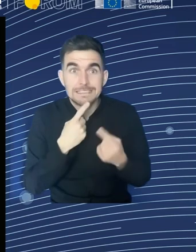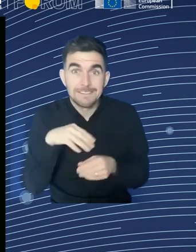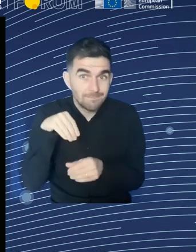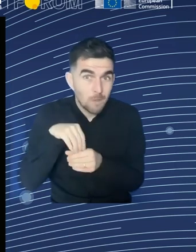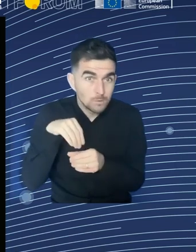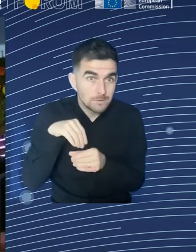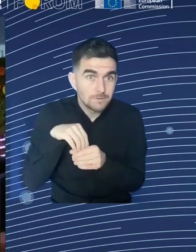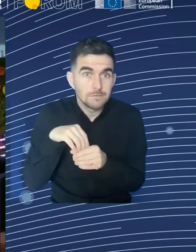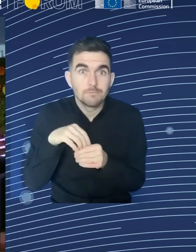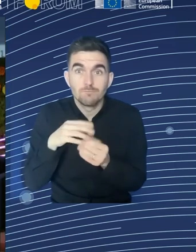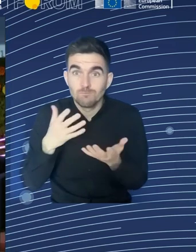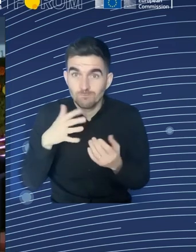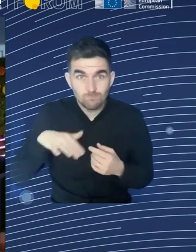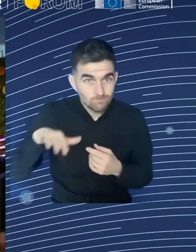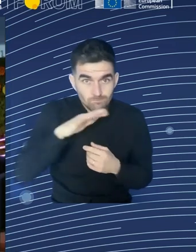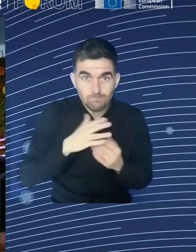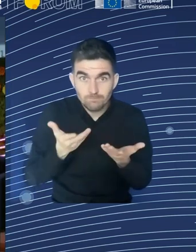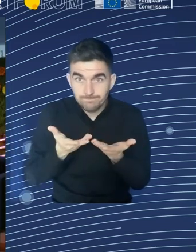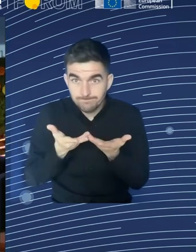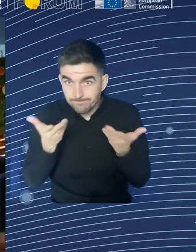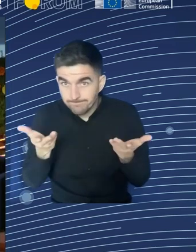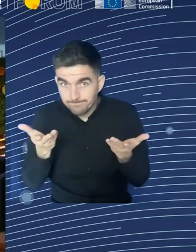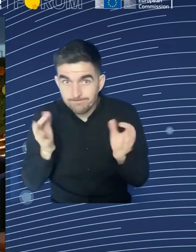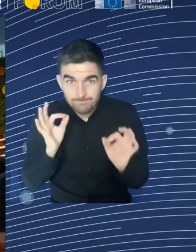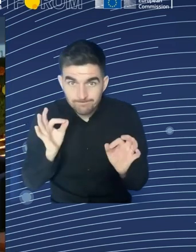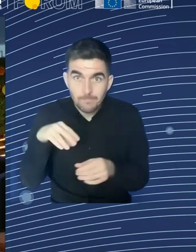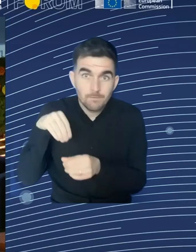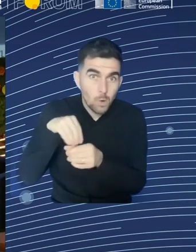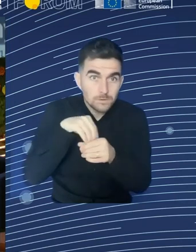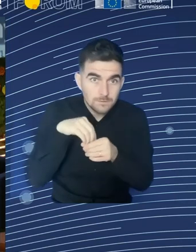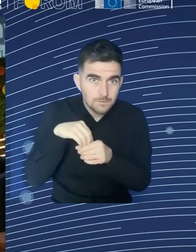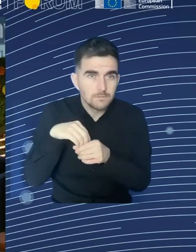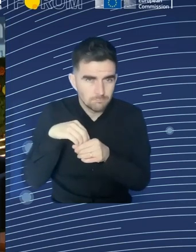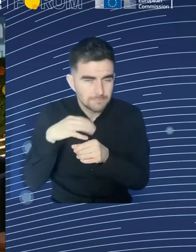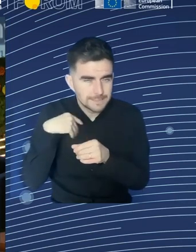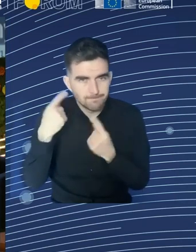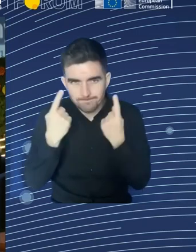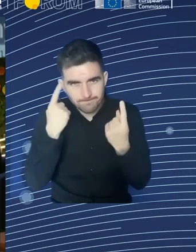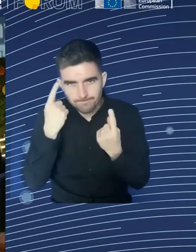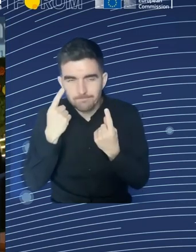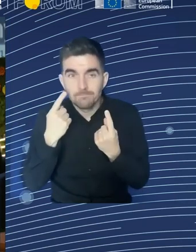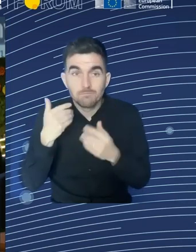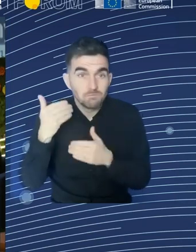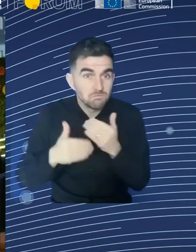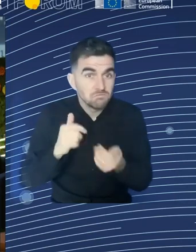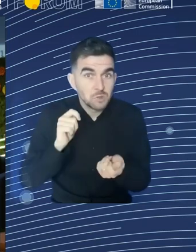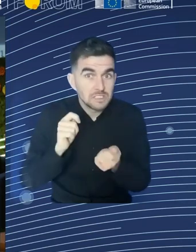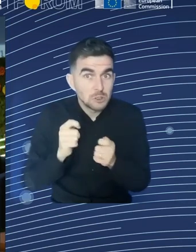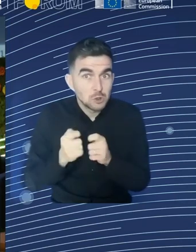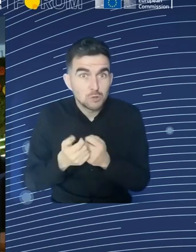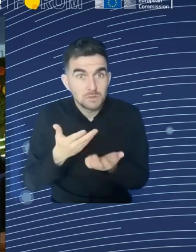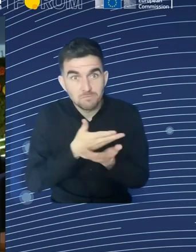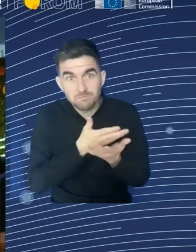you talked about local and regional authorities, and what they do on the ground. But how can they also give